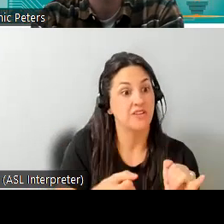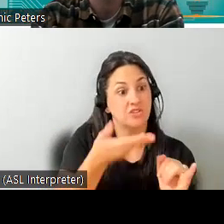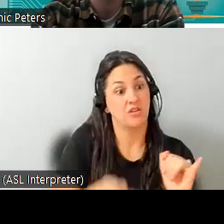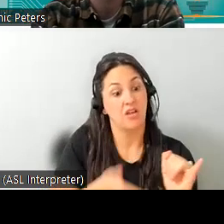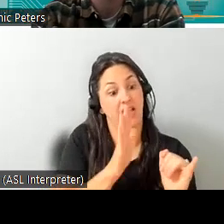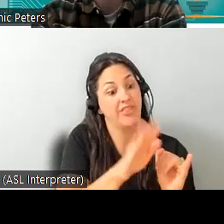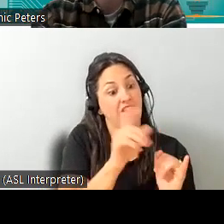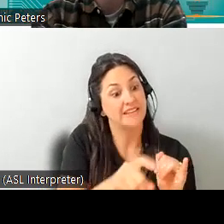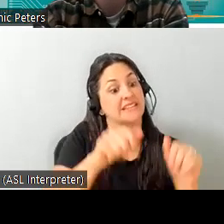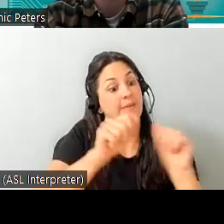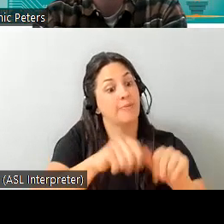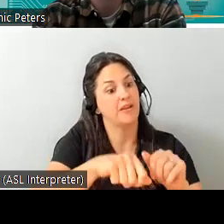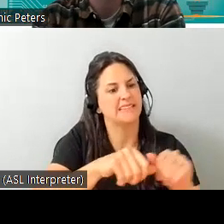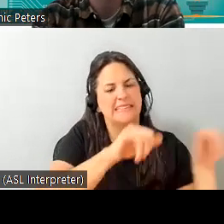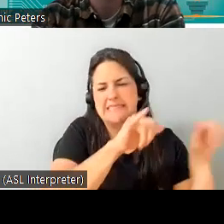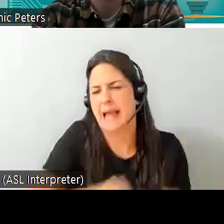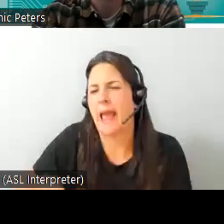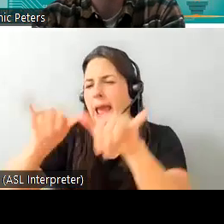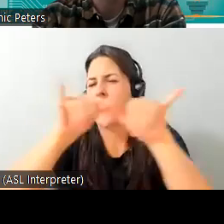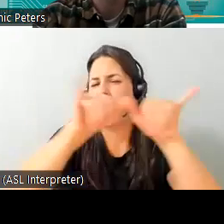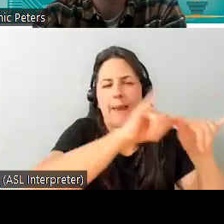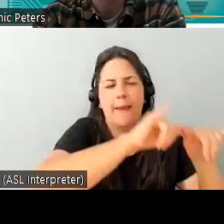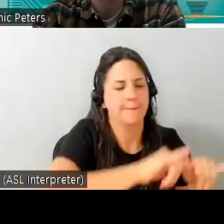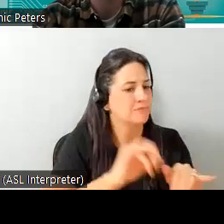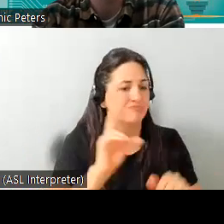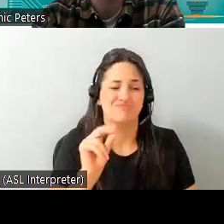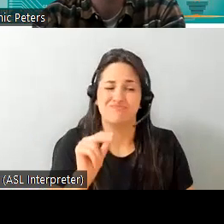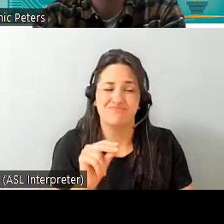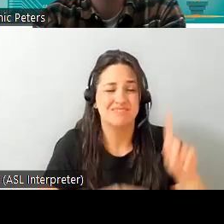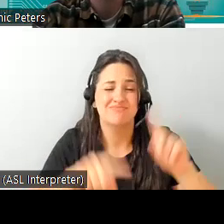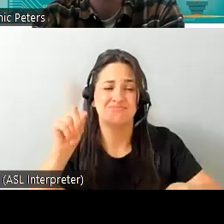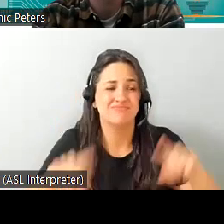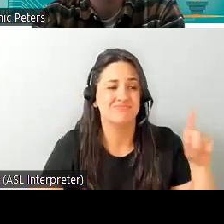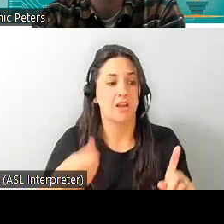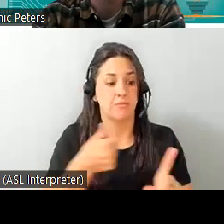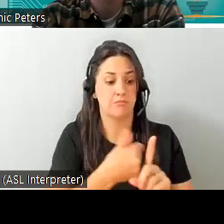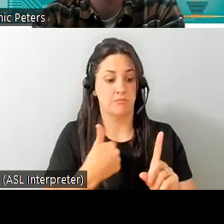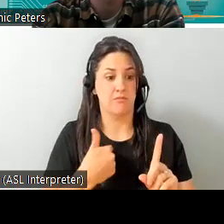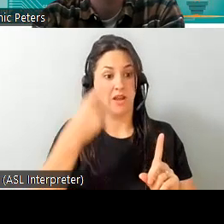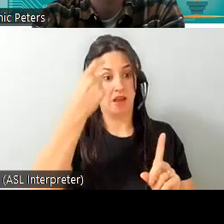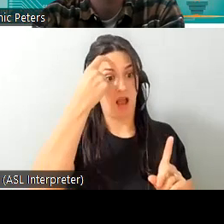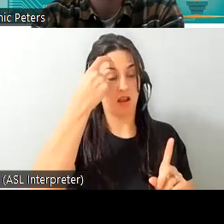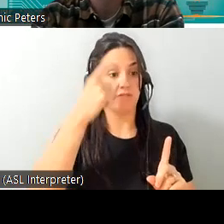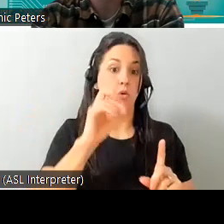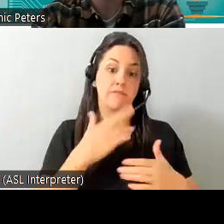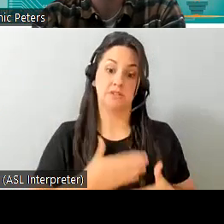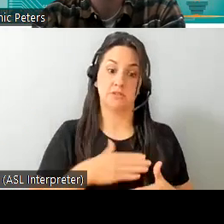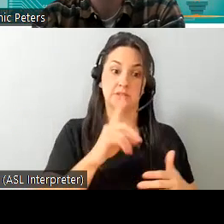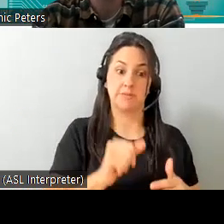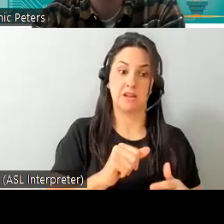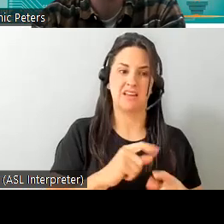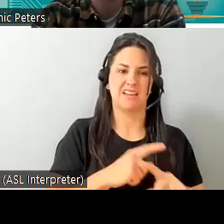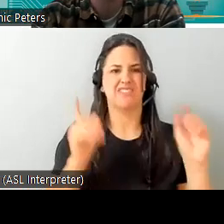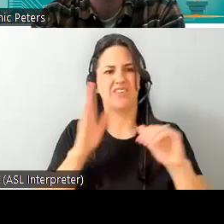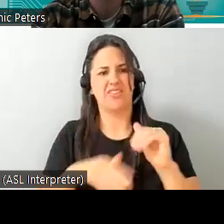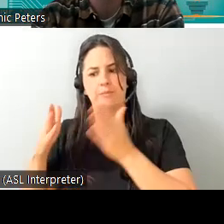exactly alike you know someone with a cognitive and a hearing disability is going to need an entirely different solution from someone who is blind and